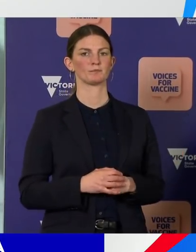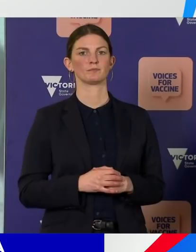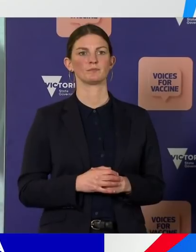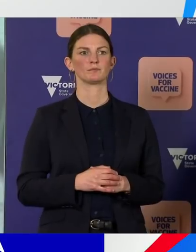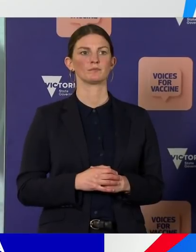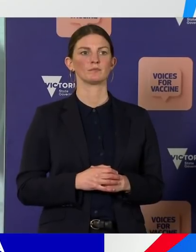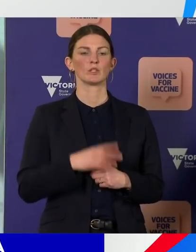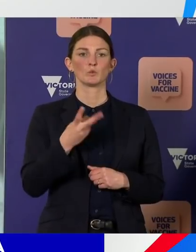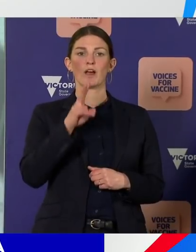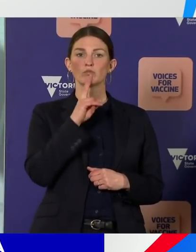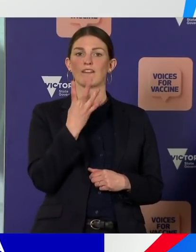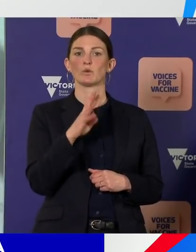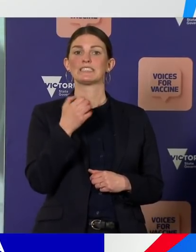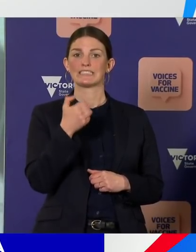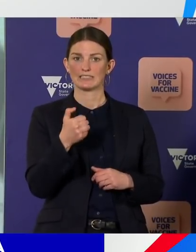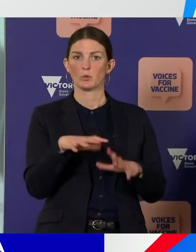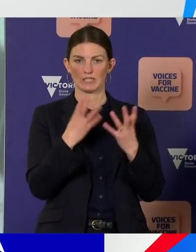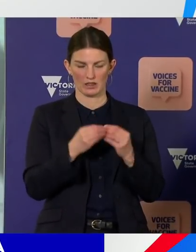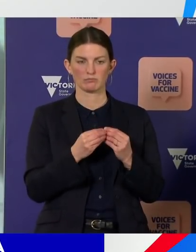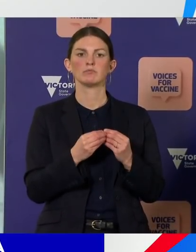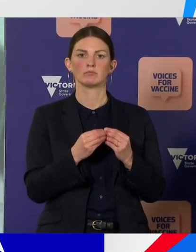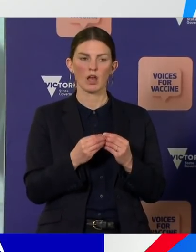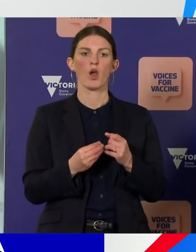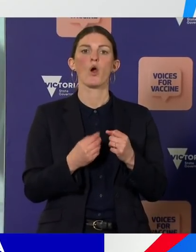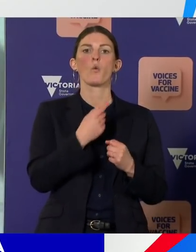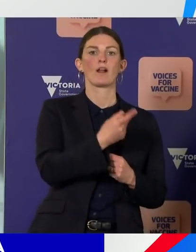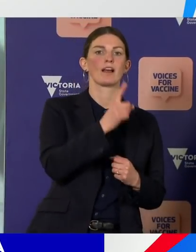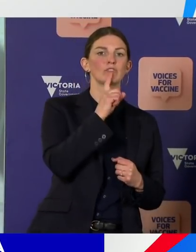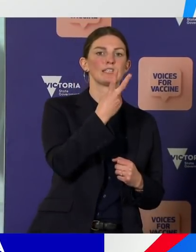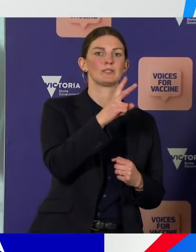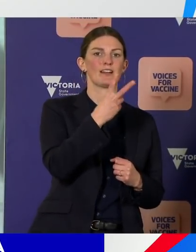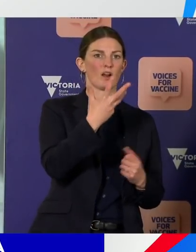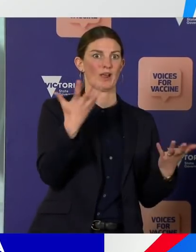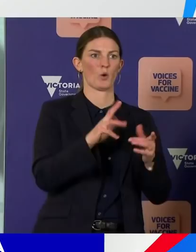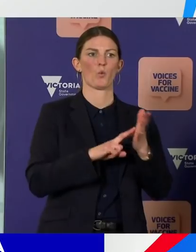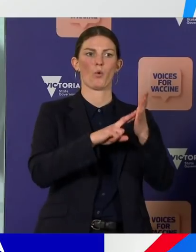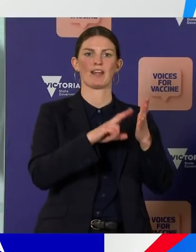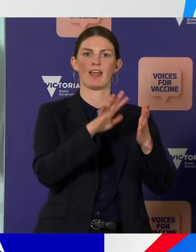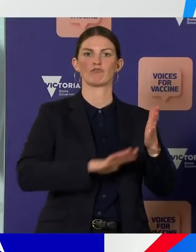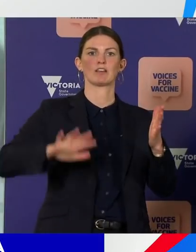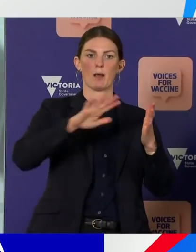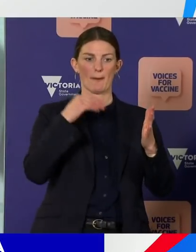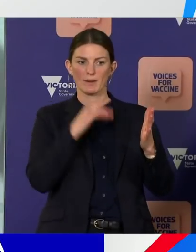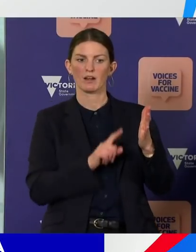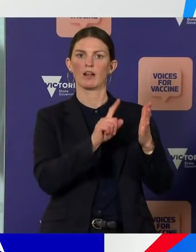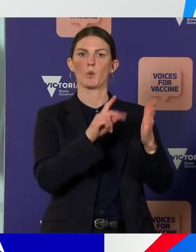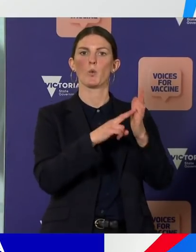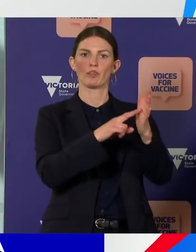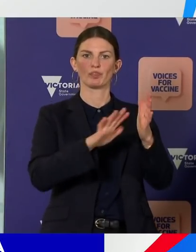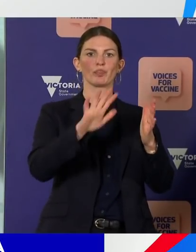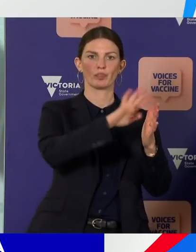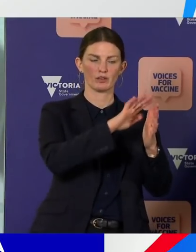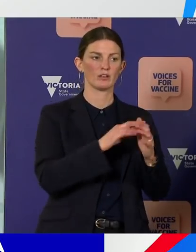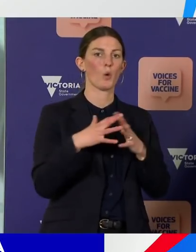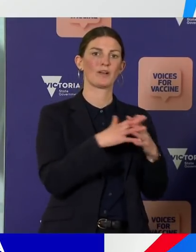246 cases, 129 are in our northern suburbs. In our western suburbs, have